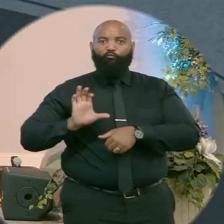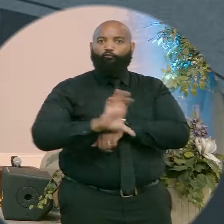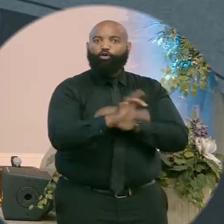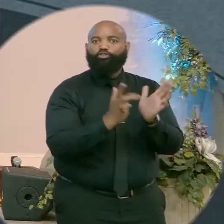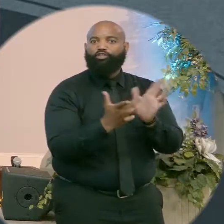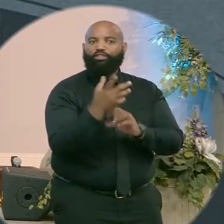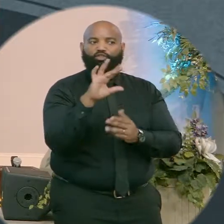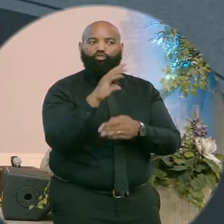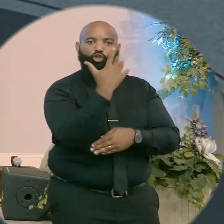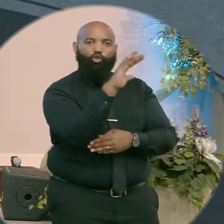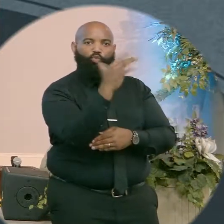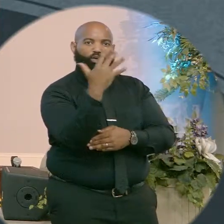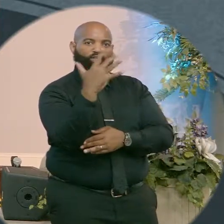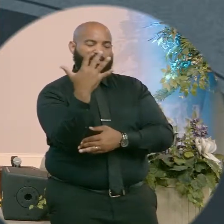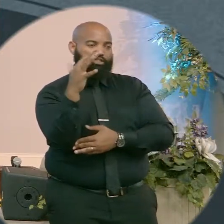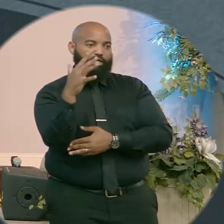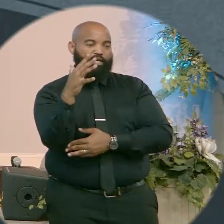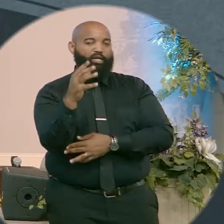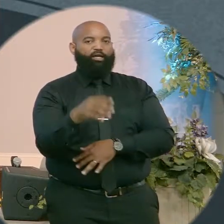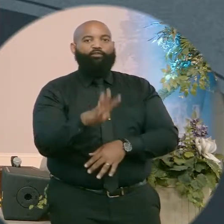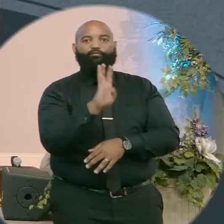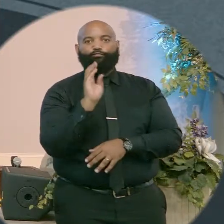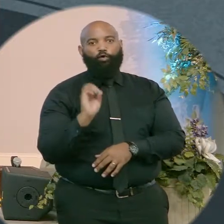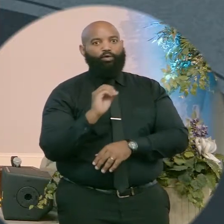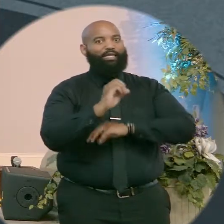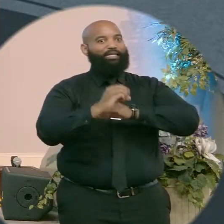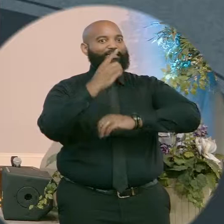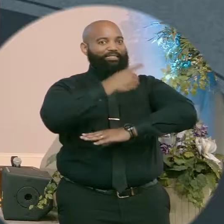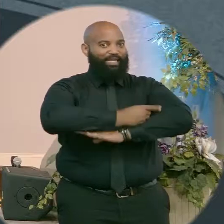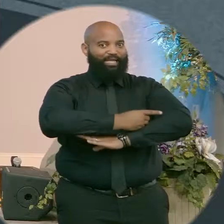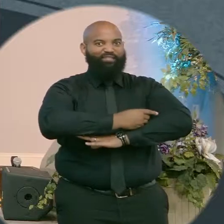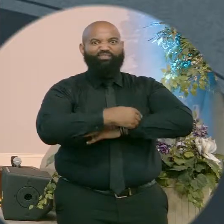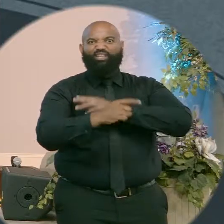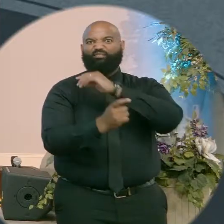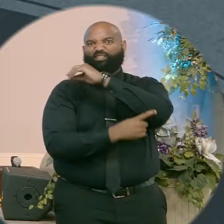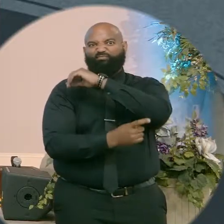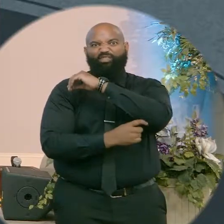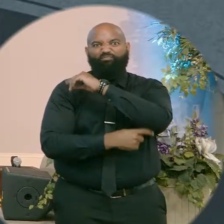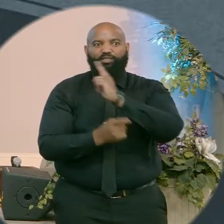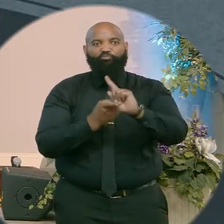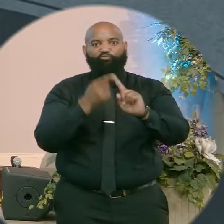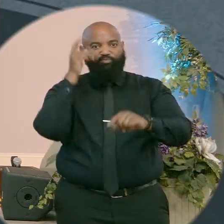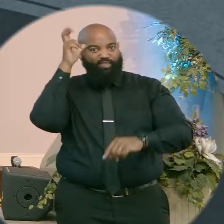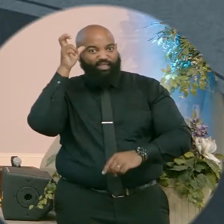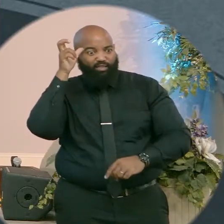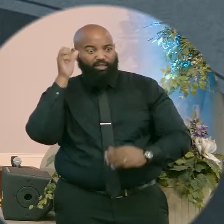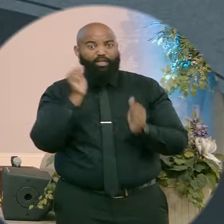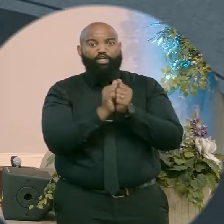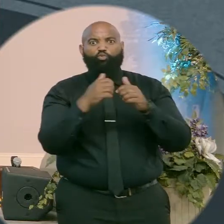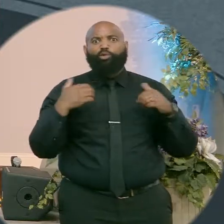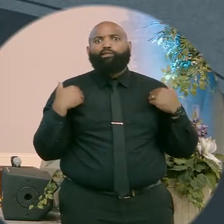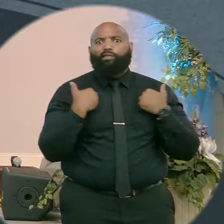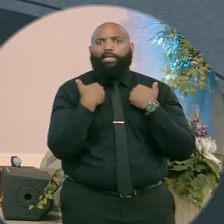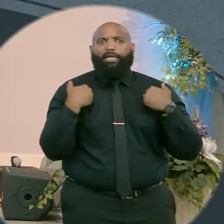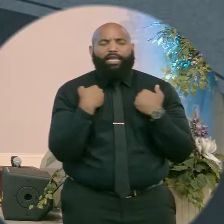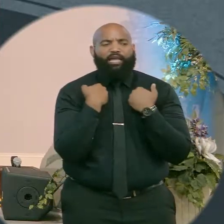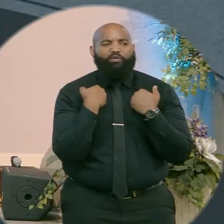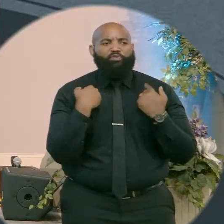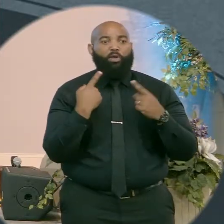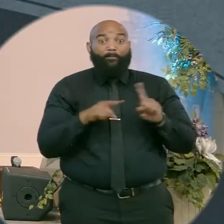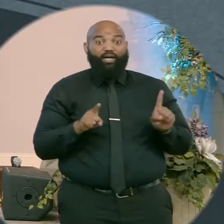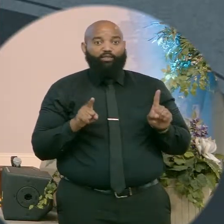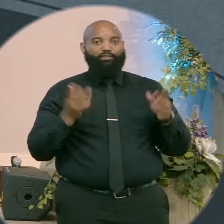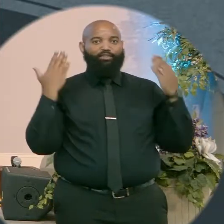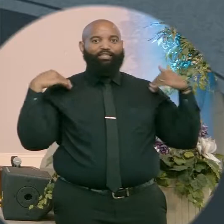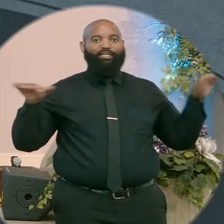he was in the wilderness 40 days being tempted by Satan. And he was with the wild animals and the angels were ministering